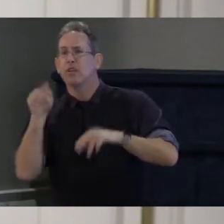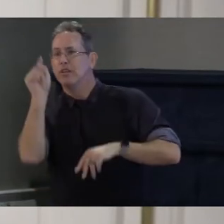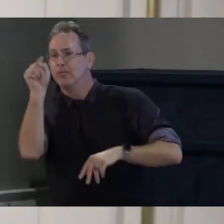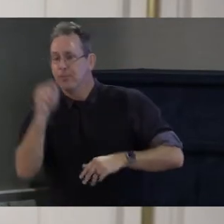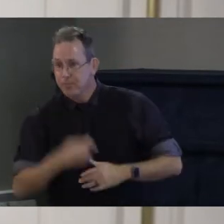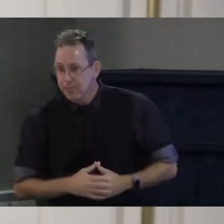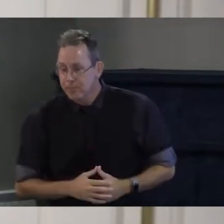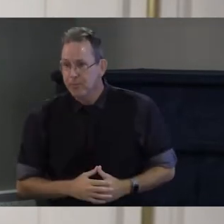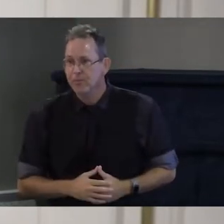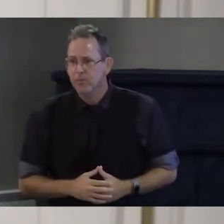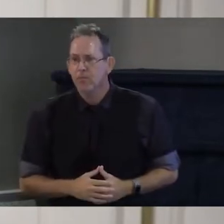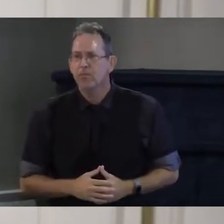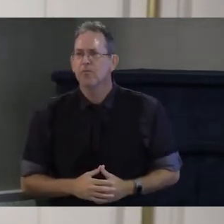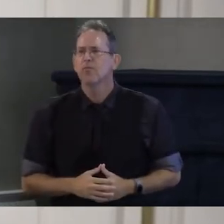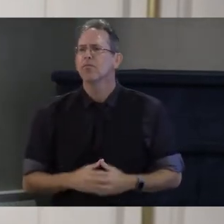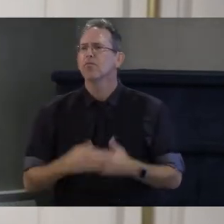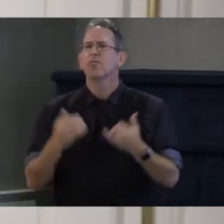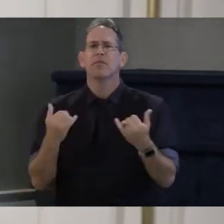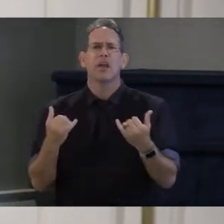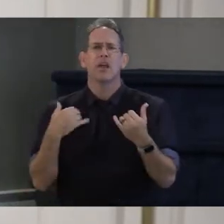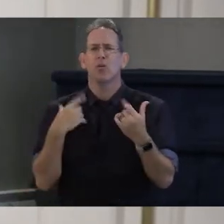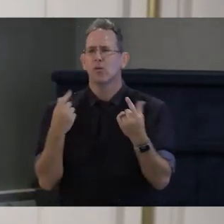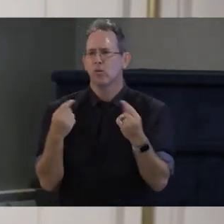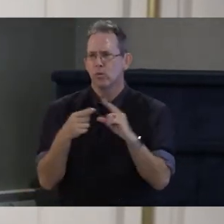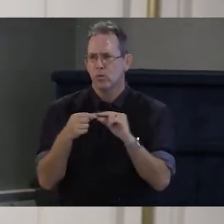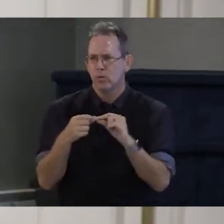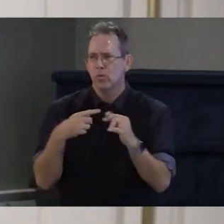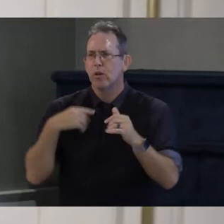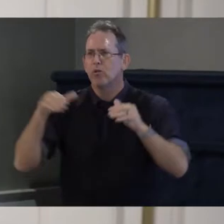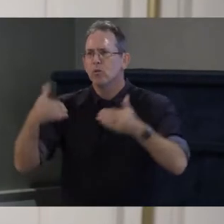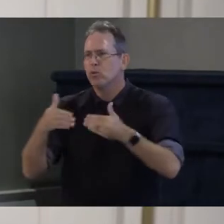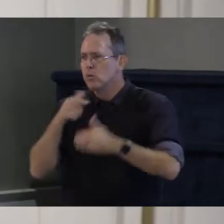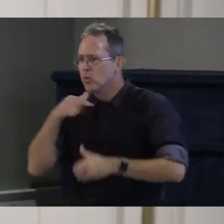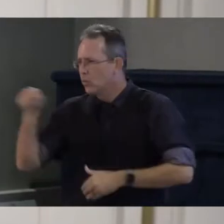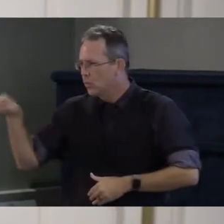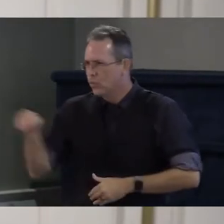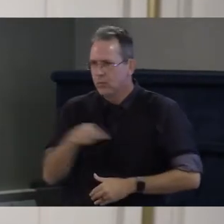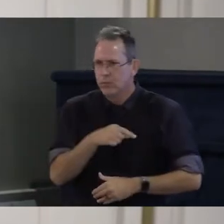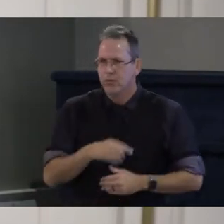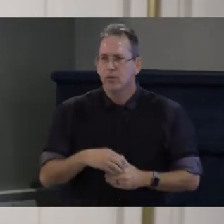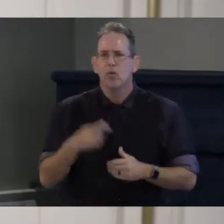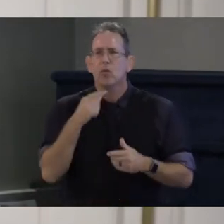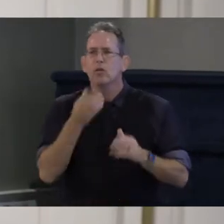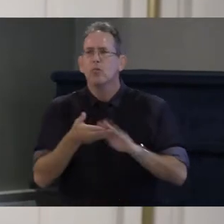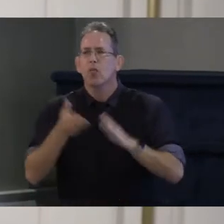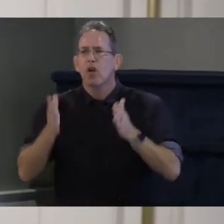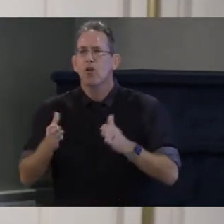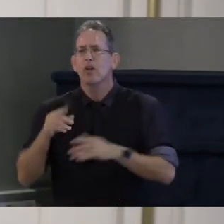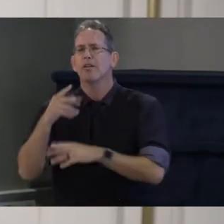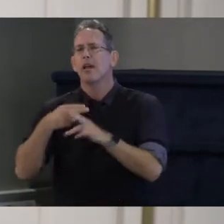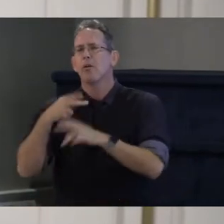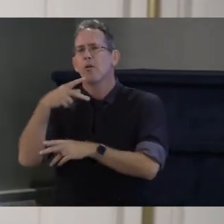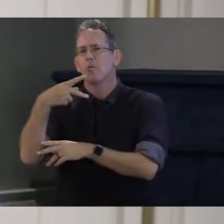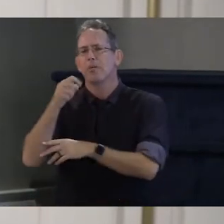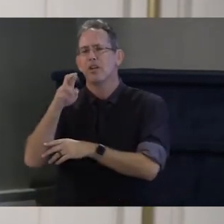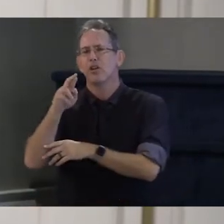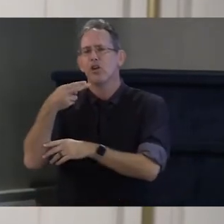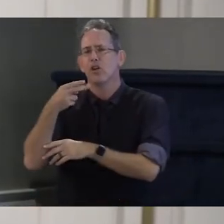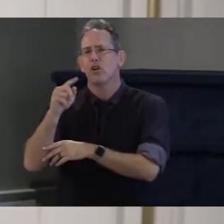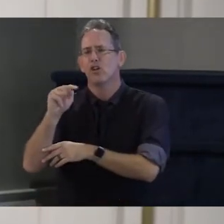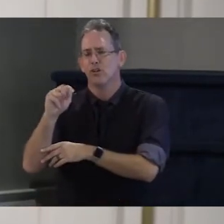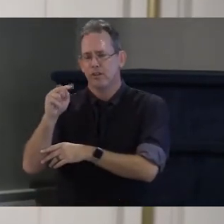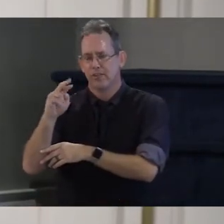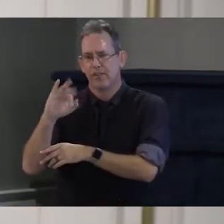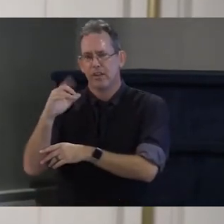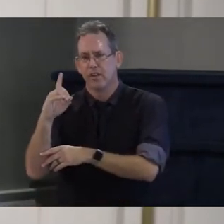to introduce our moderator for today Peter Hirschfield when we thought about having this forum the very first person that came to